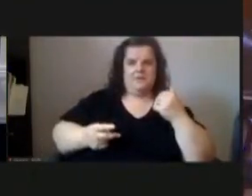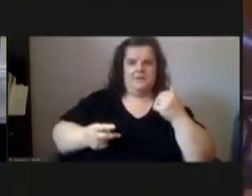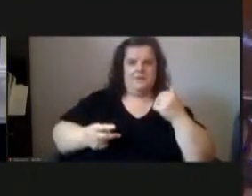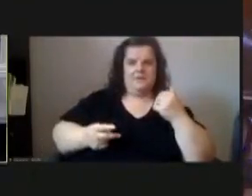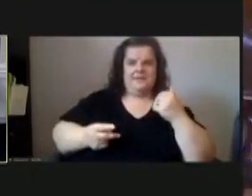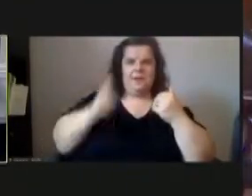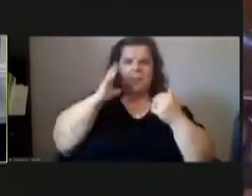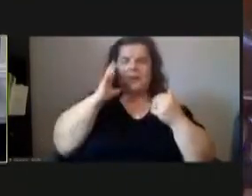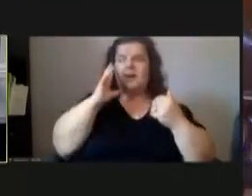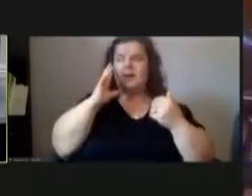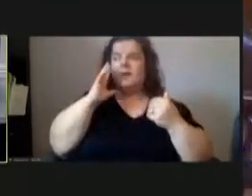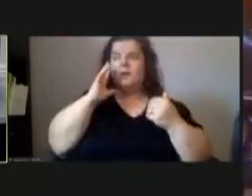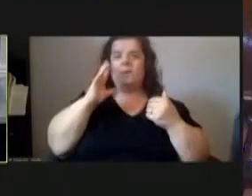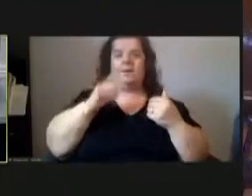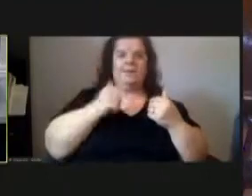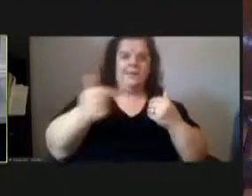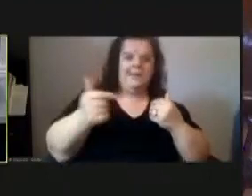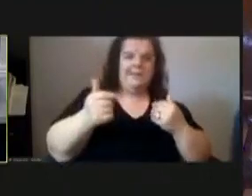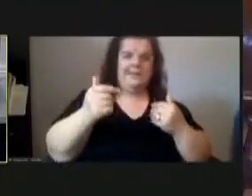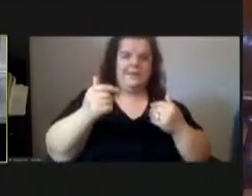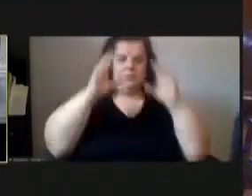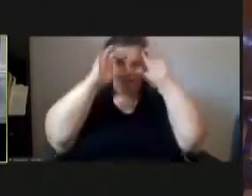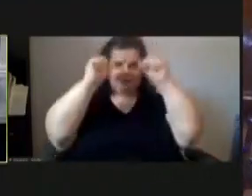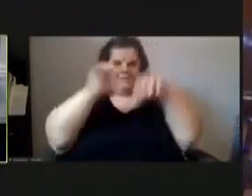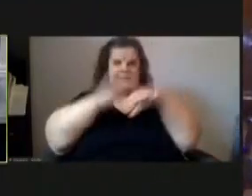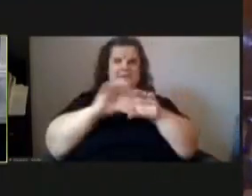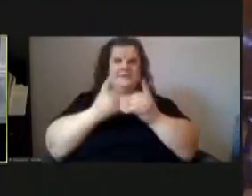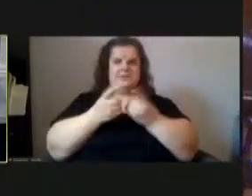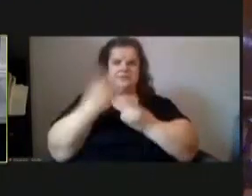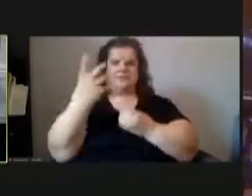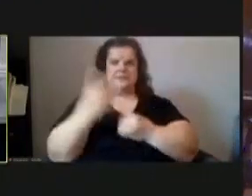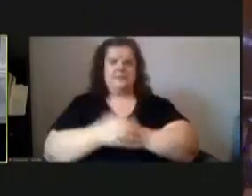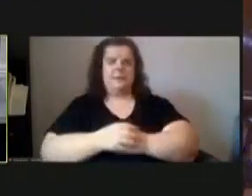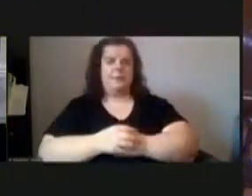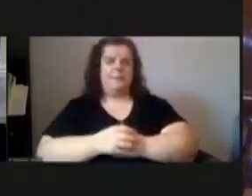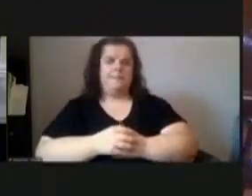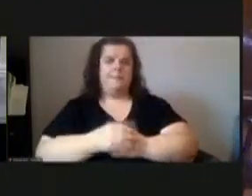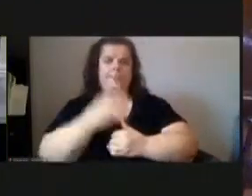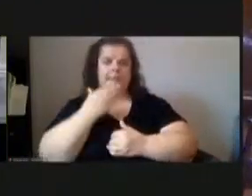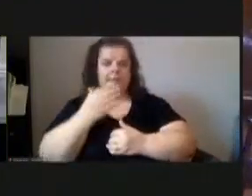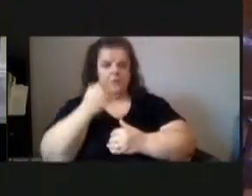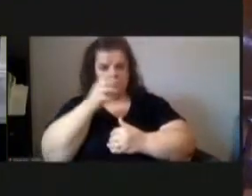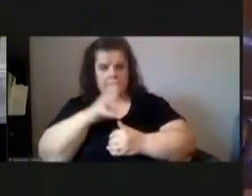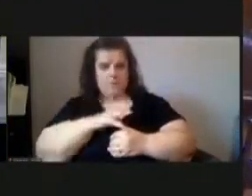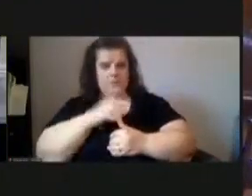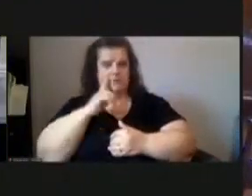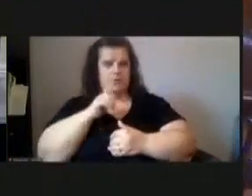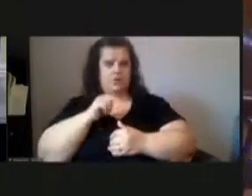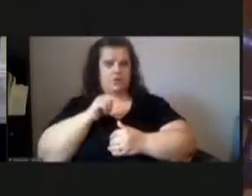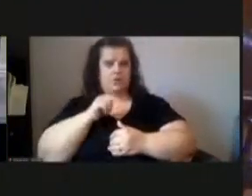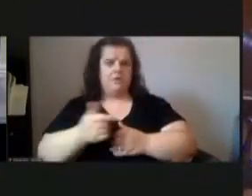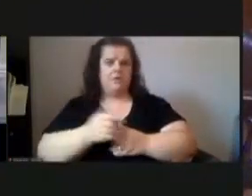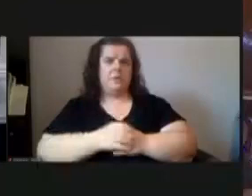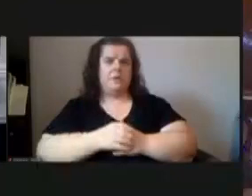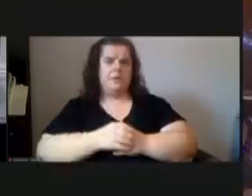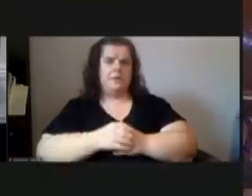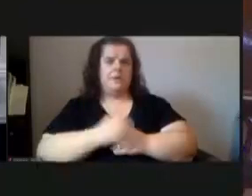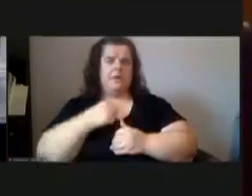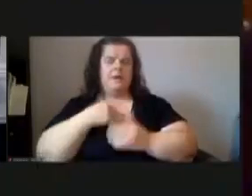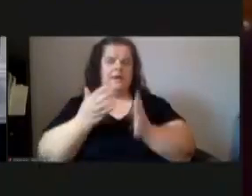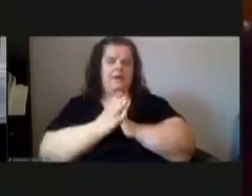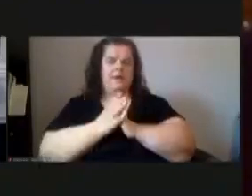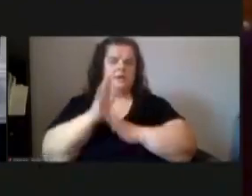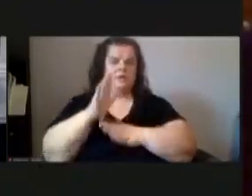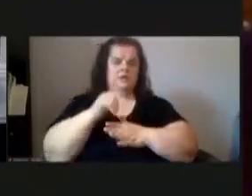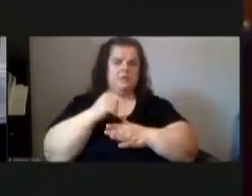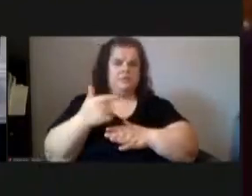to say i would like to defer to the member president on district five thank you councilwoman for um for deferring i asked councilwoman to defer i'd like to make